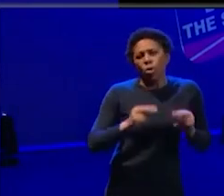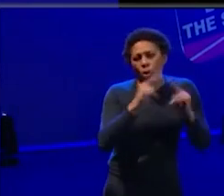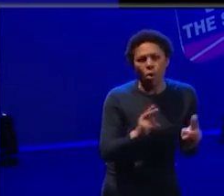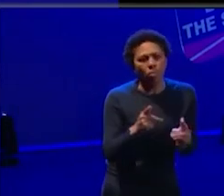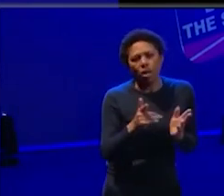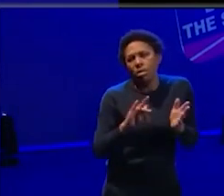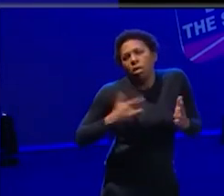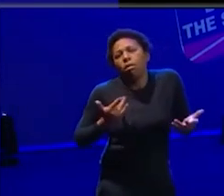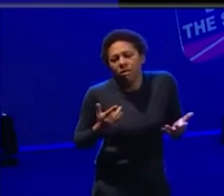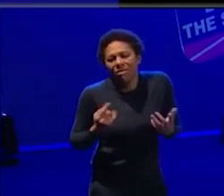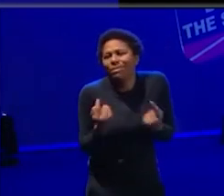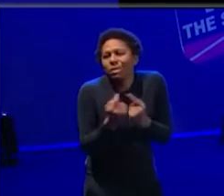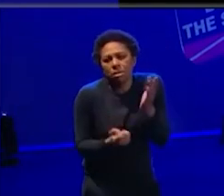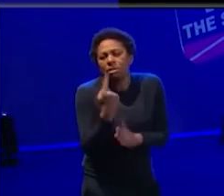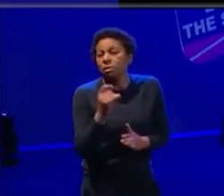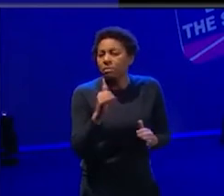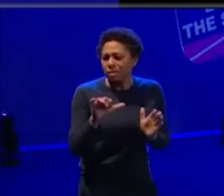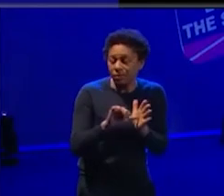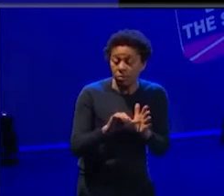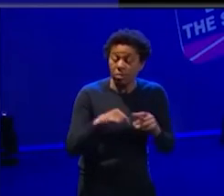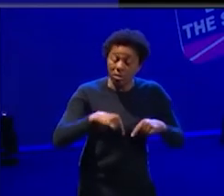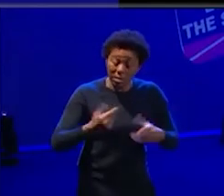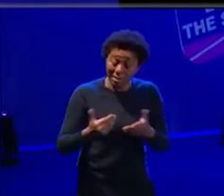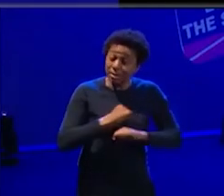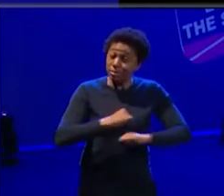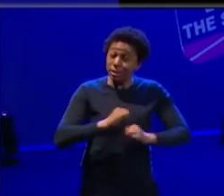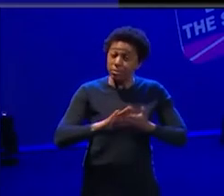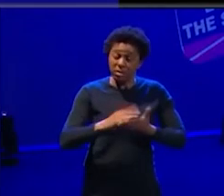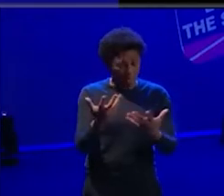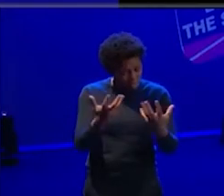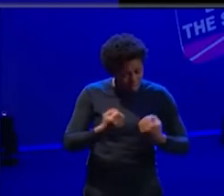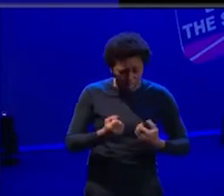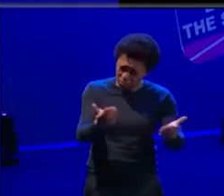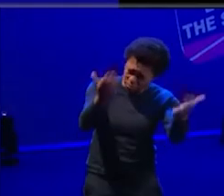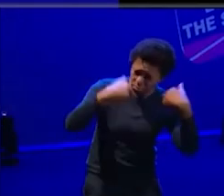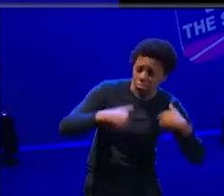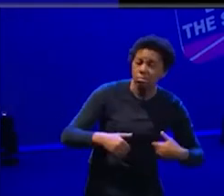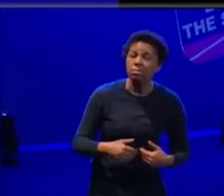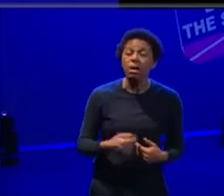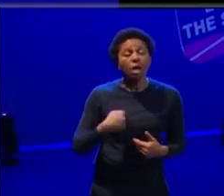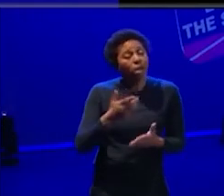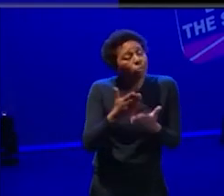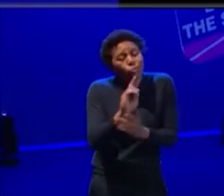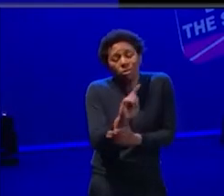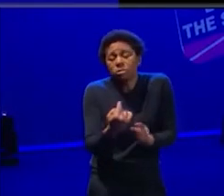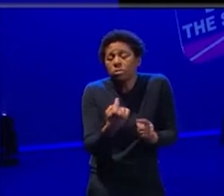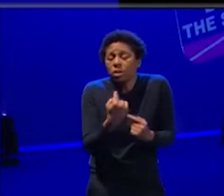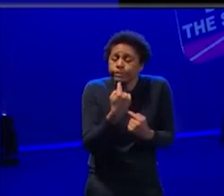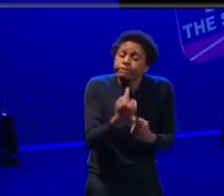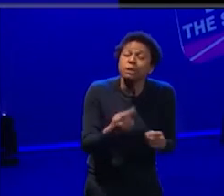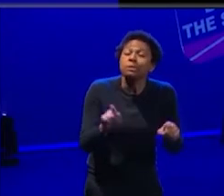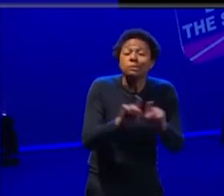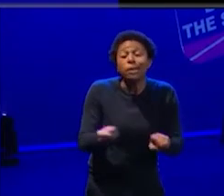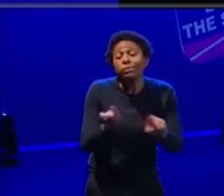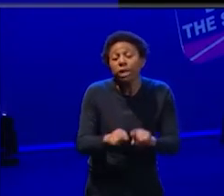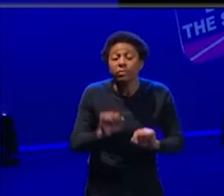in their life elsewhere. It's a space where they're accepted. It's, I'm sure that this is the kind of thing that everyone will say about a project that they run because